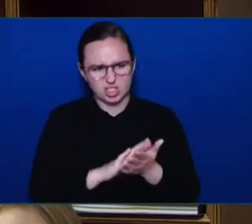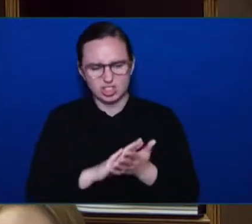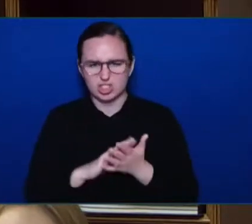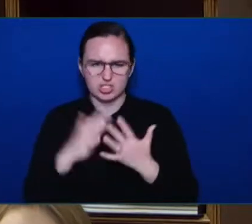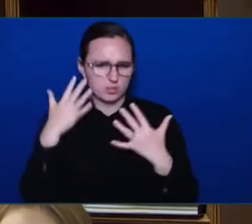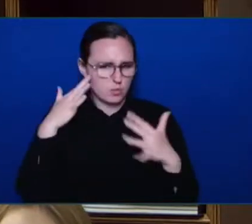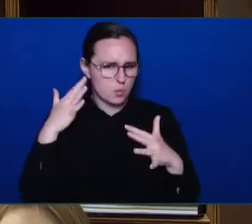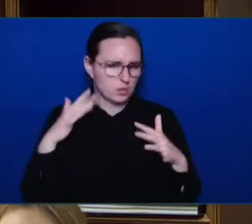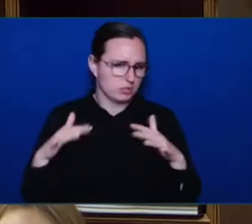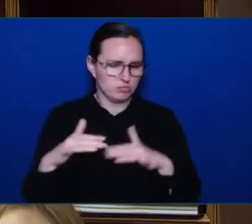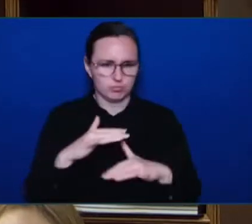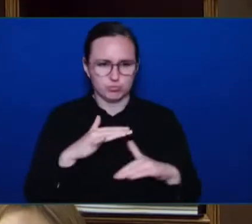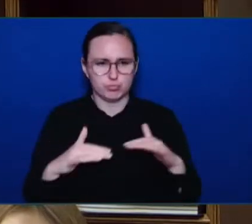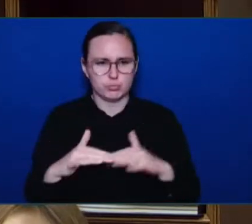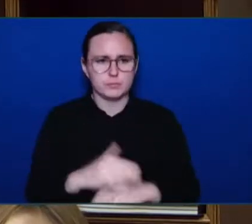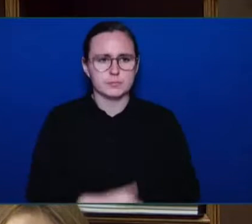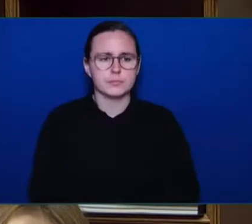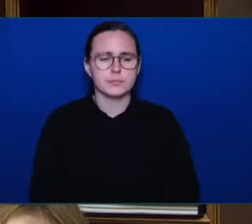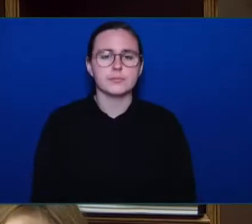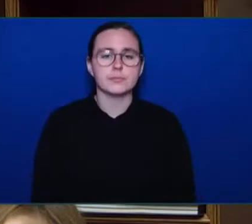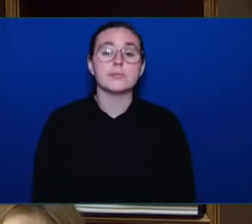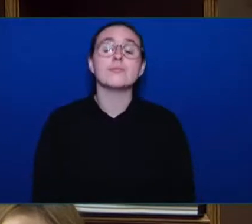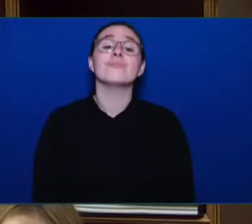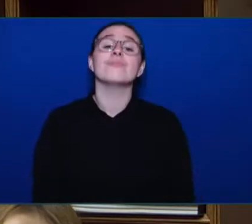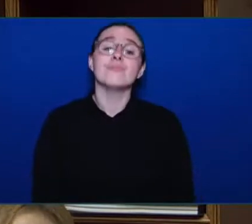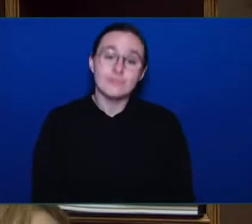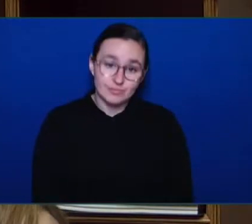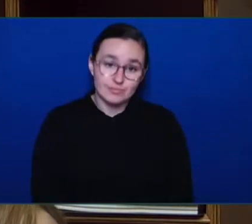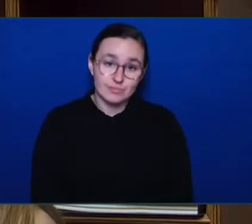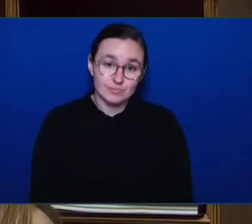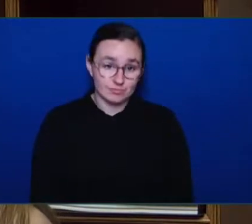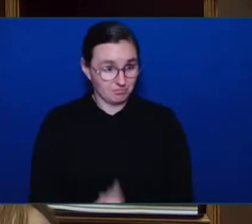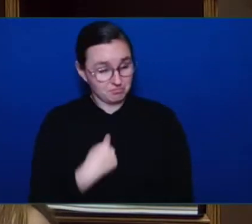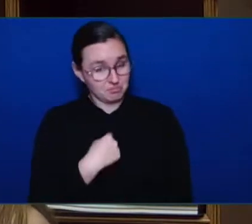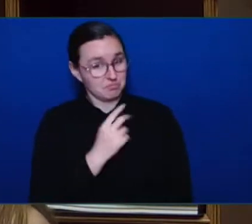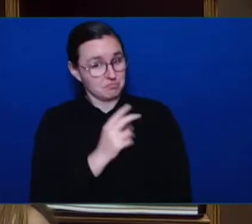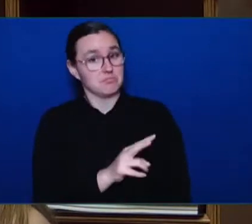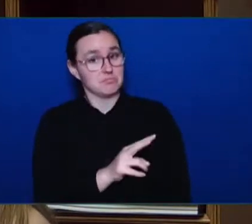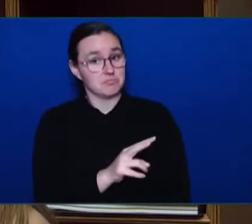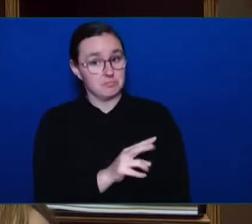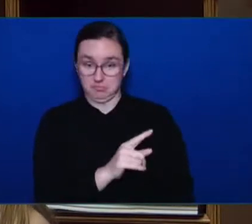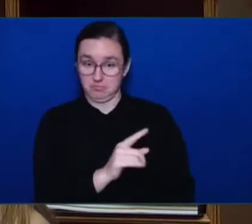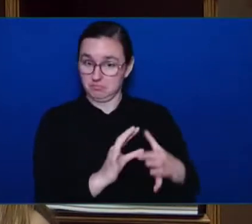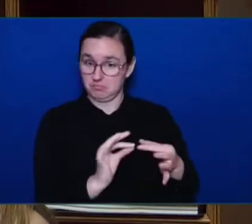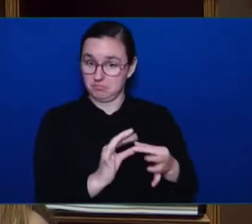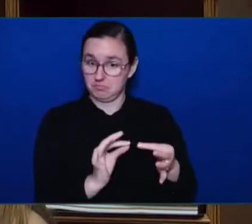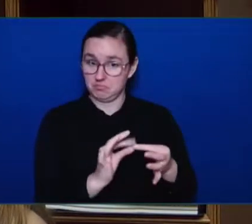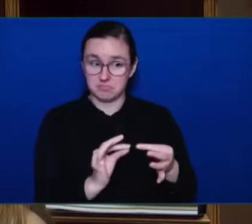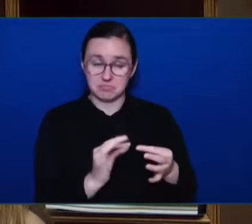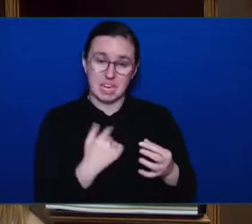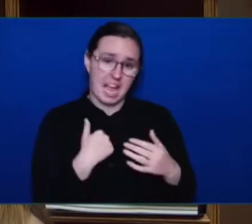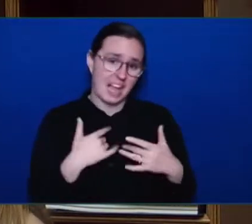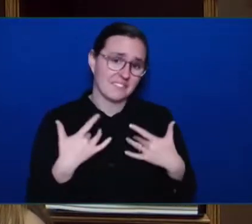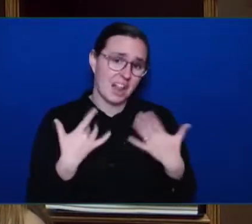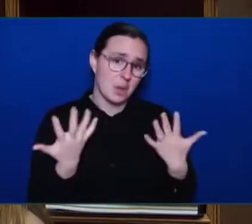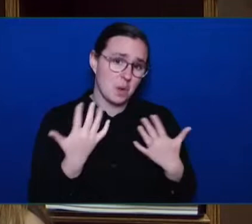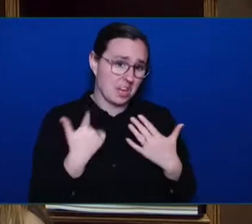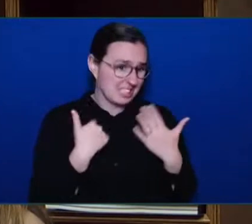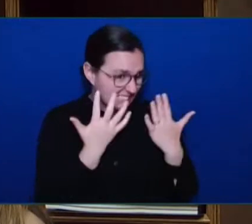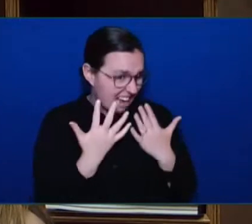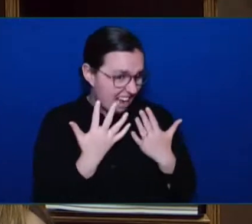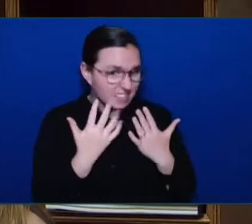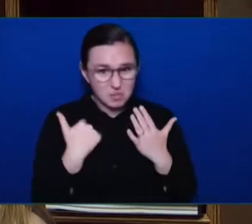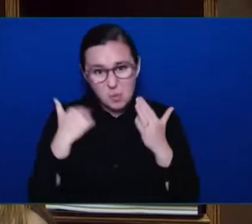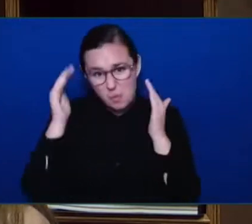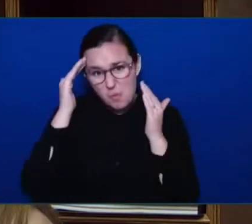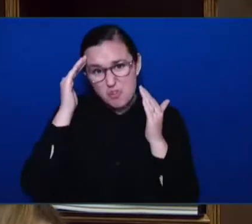And, in fact, it makes me a little sad and a little worried, actually, too, because I clearly don't understand how the B.C. Liberals operate and how they would